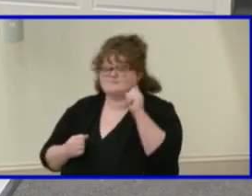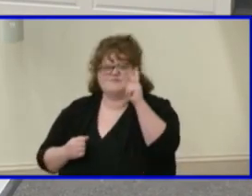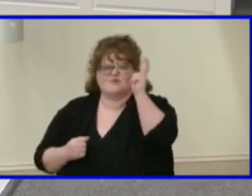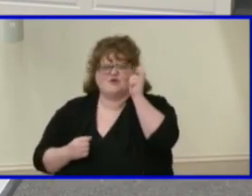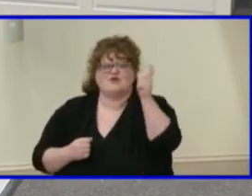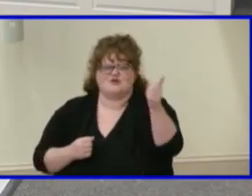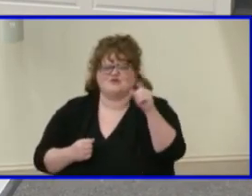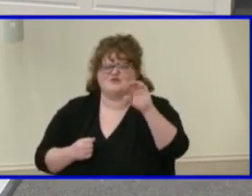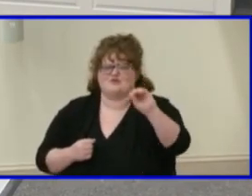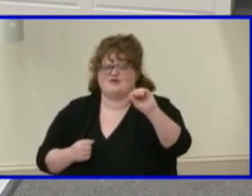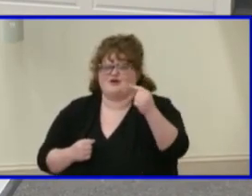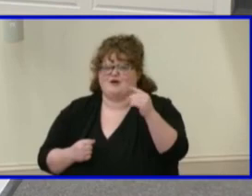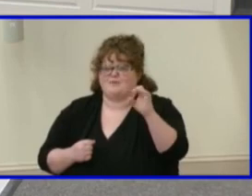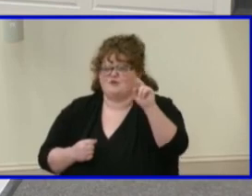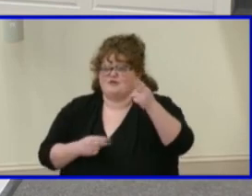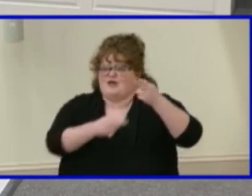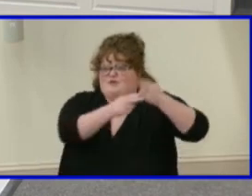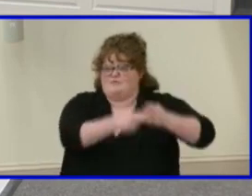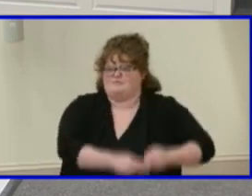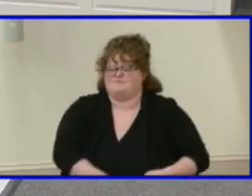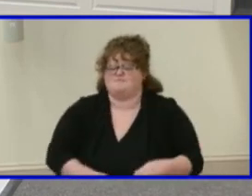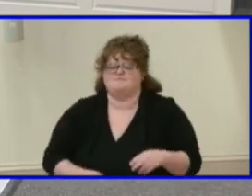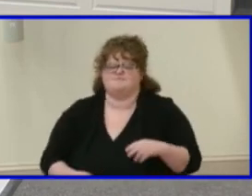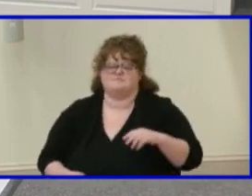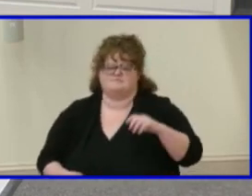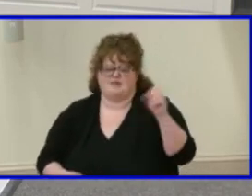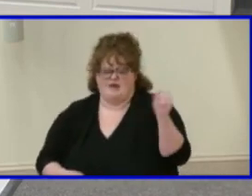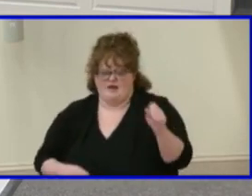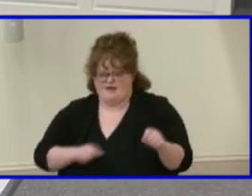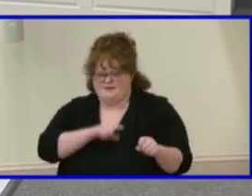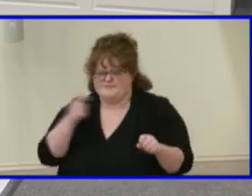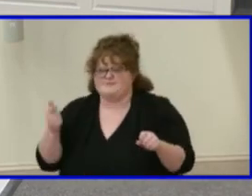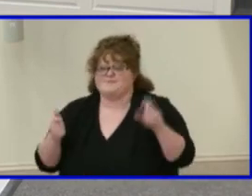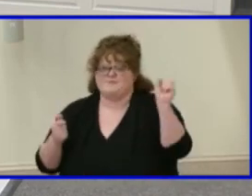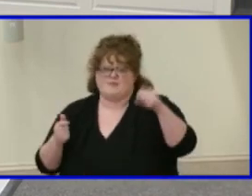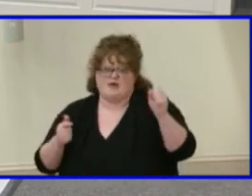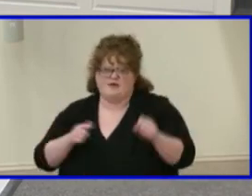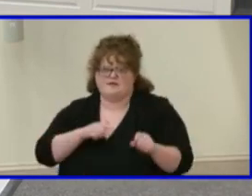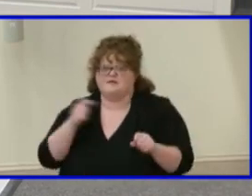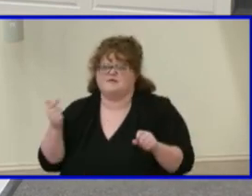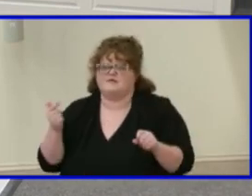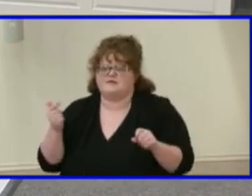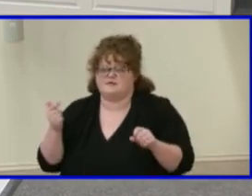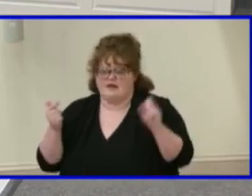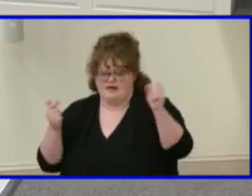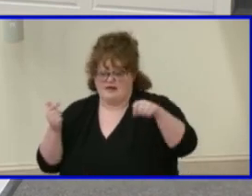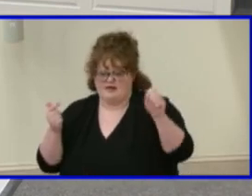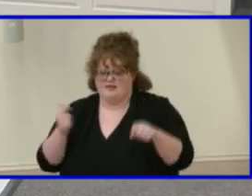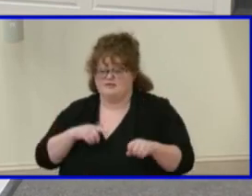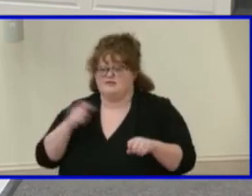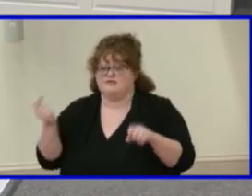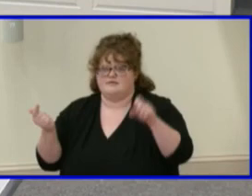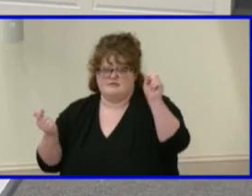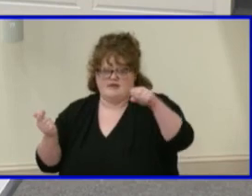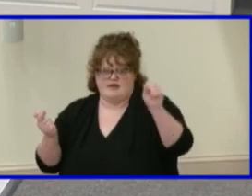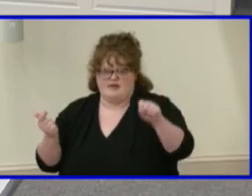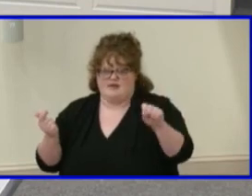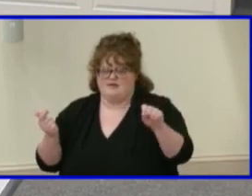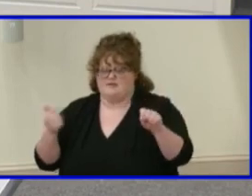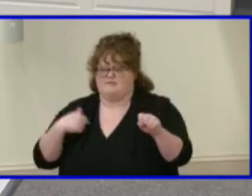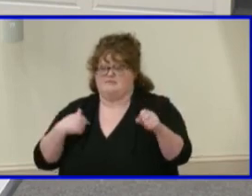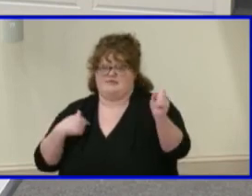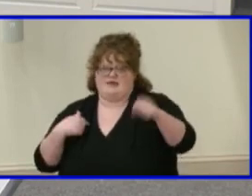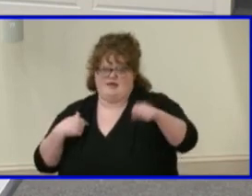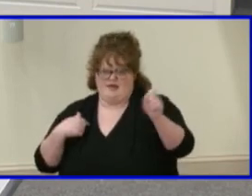roll call vote ms atkins hi ms kinsella hi ms ogburn hi ms shea hi and i vote aye